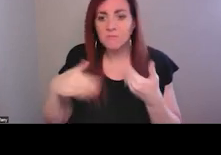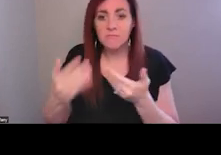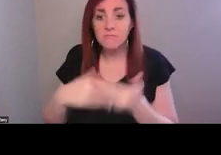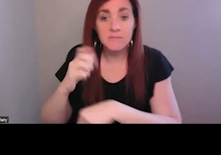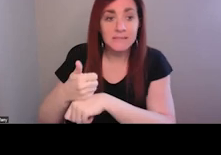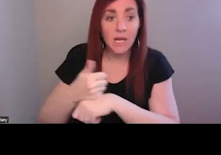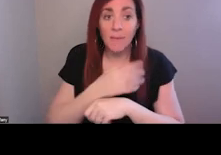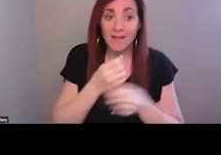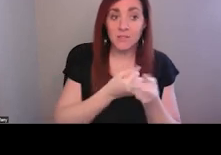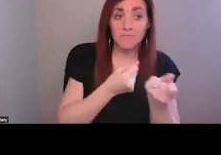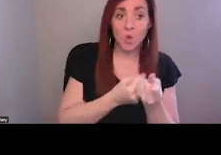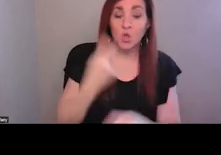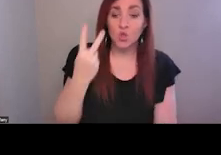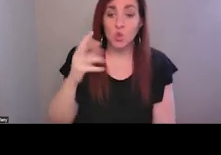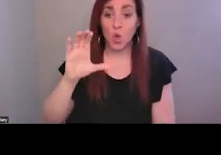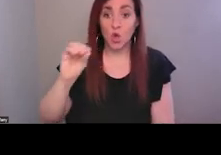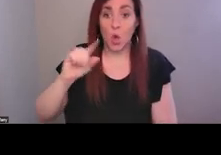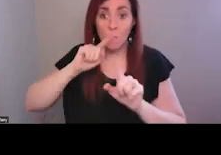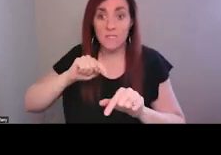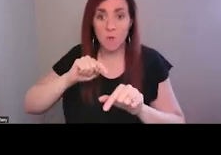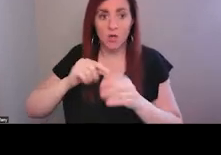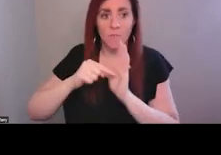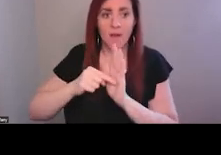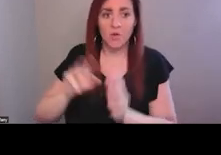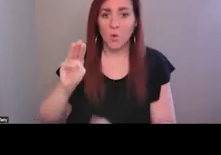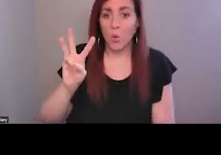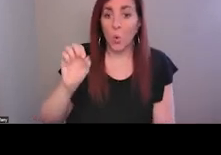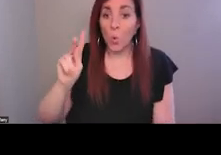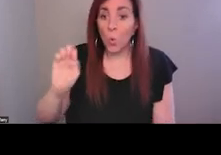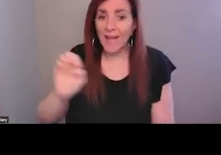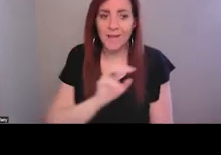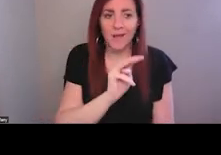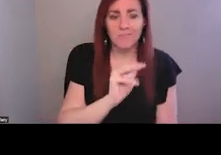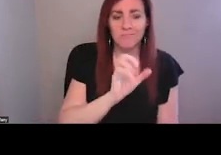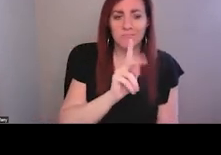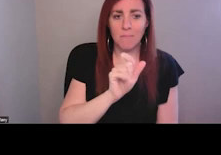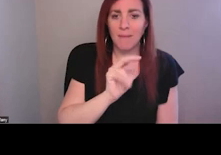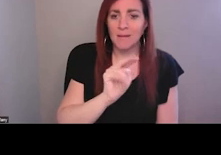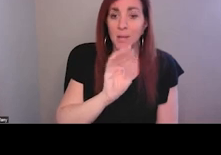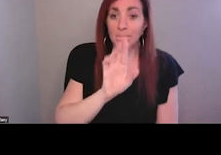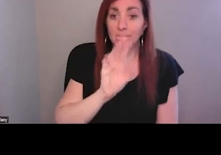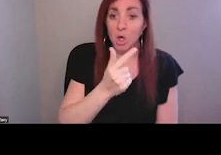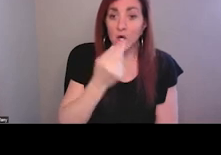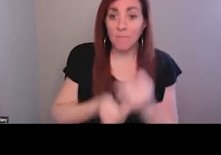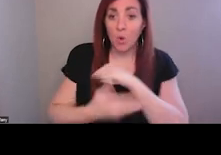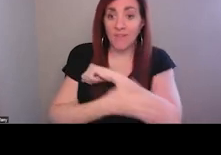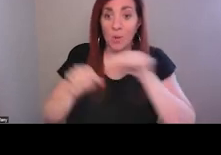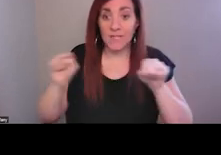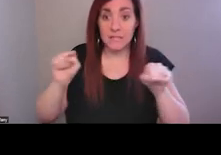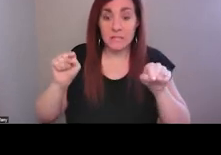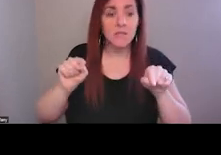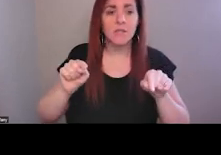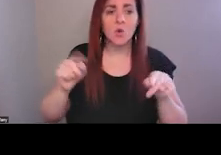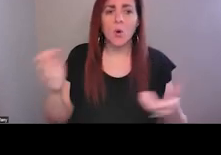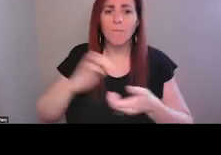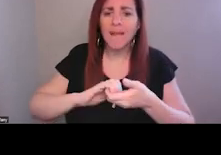There are two co-responder models in Wake County and in Mecklenburg County. And that's where we're pairing mobile crisis staff